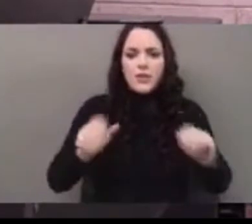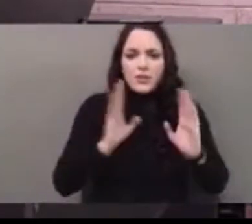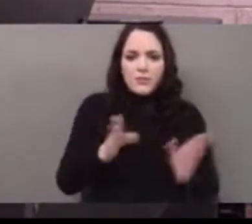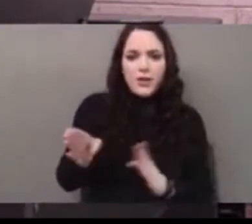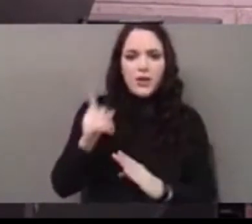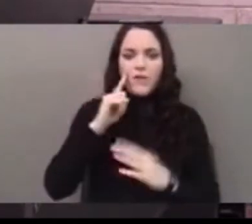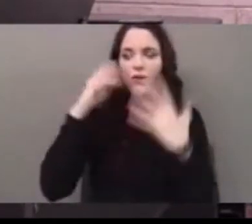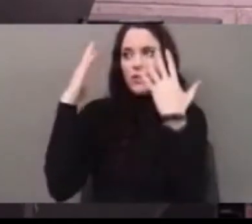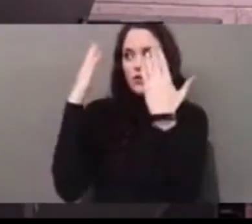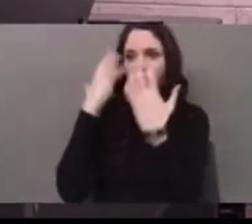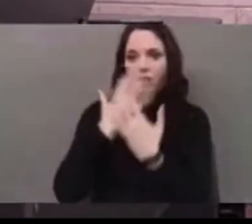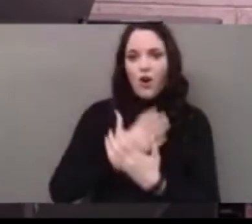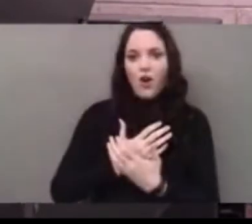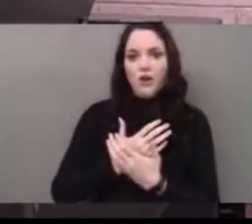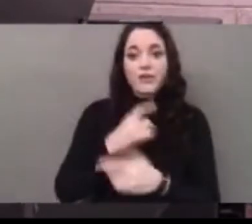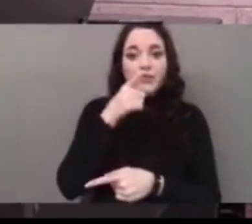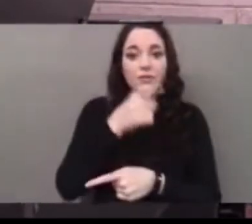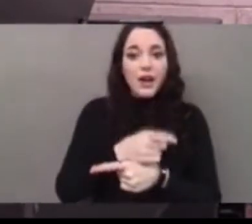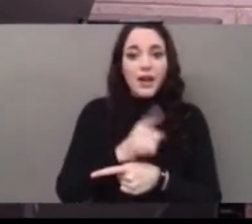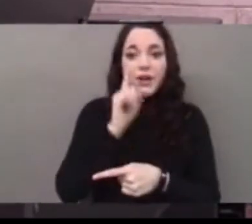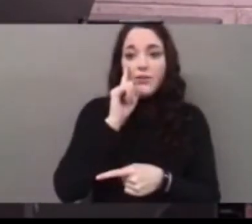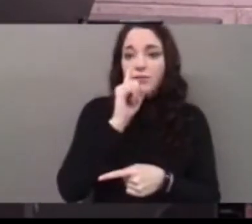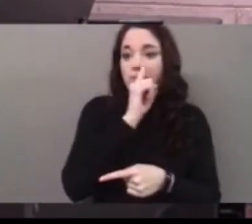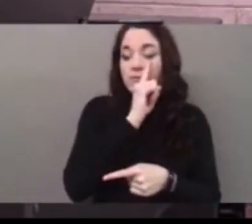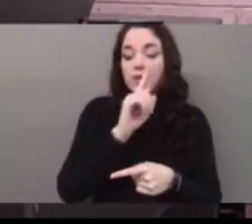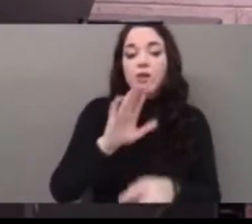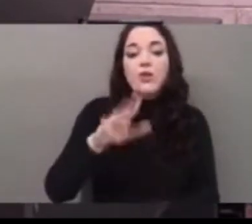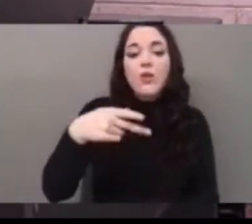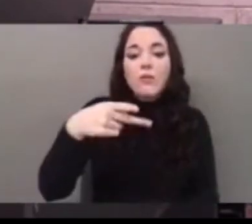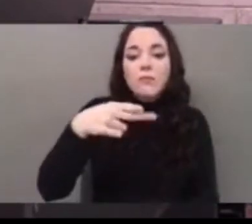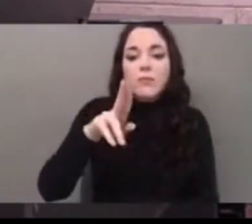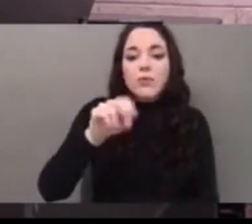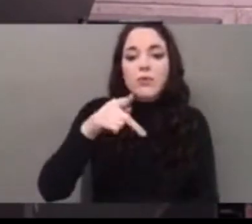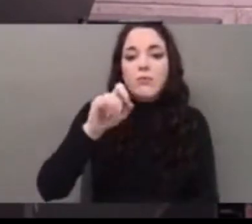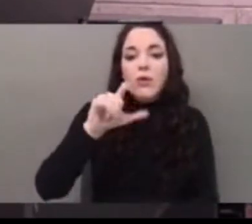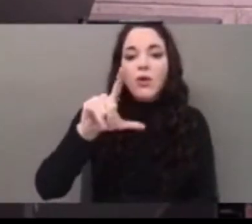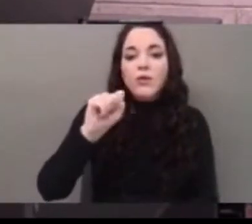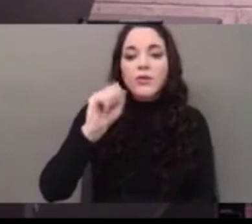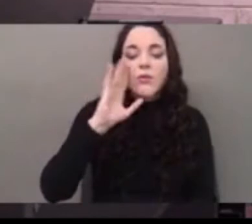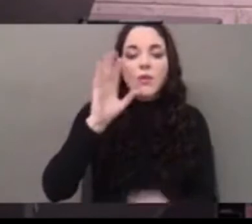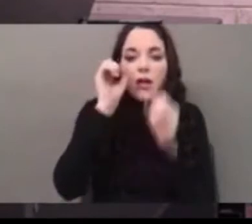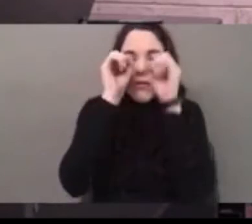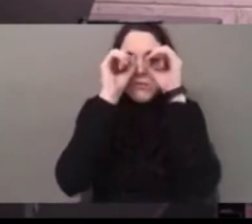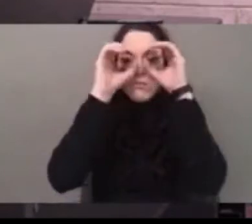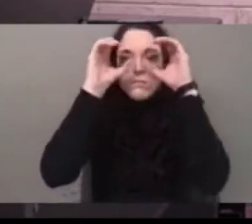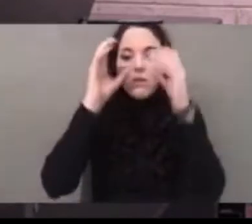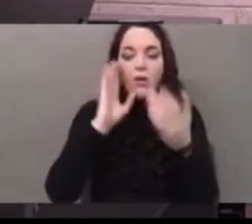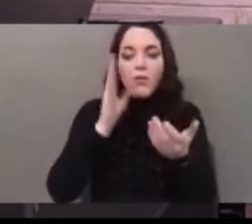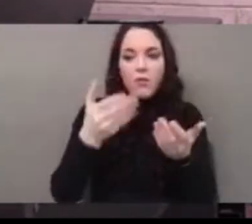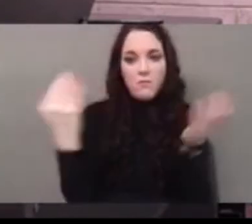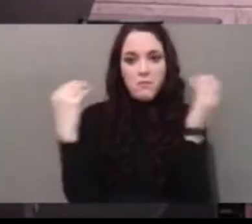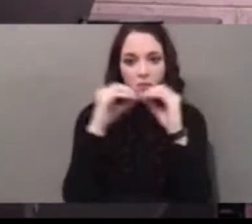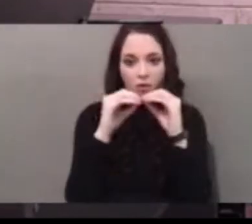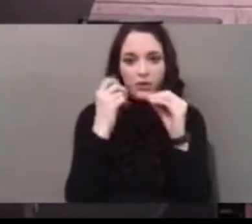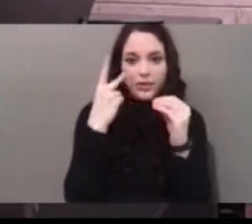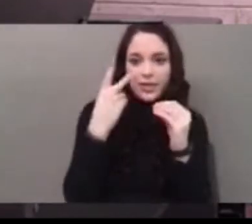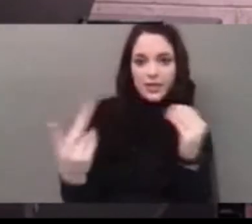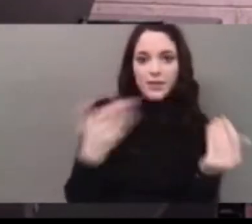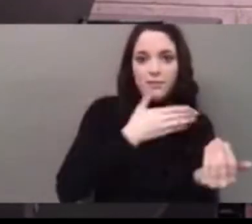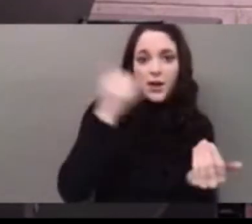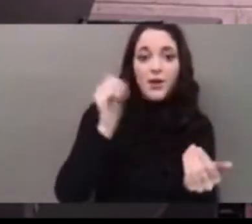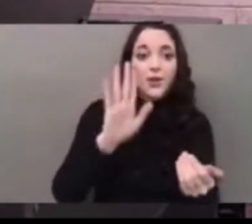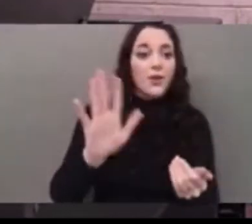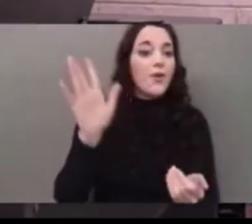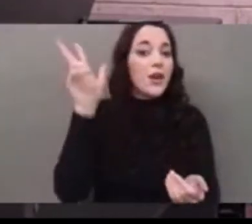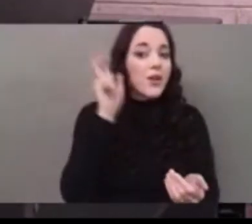Your pupils enlarge so you can see more. Your hearing, at least my hearing, is enhanced